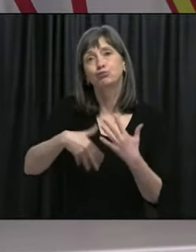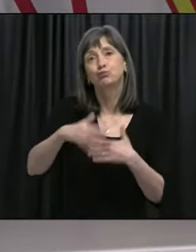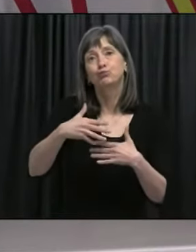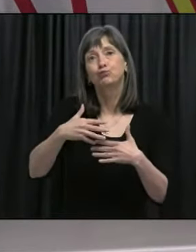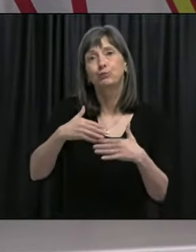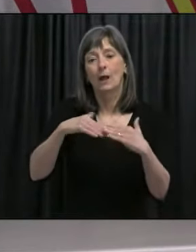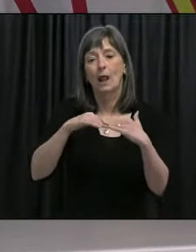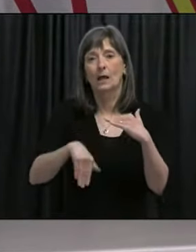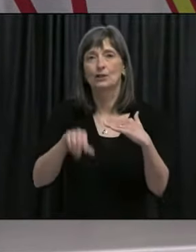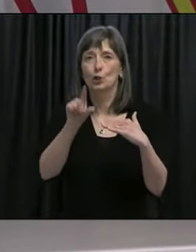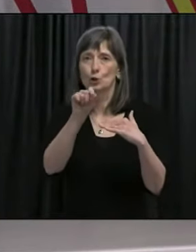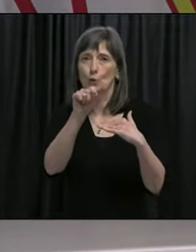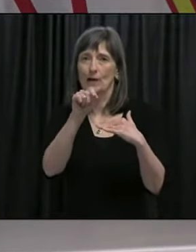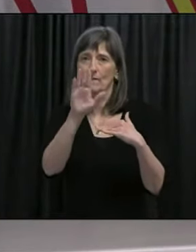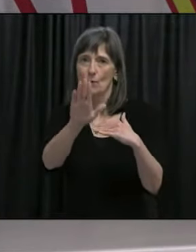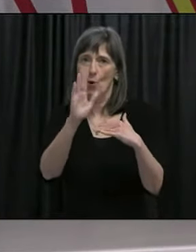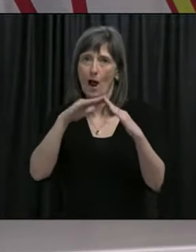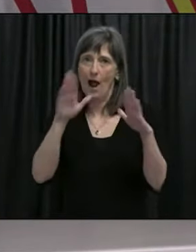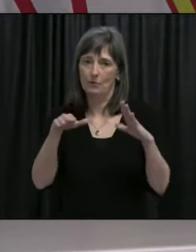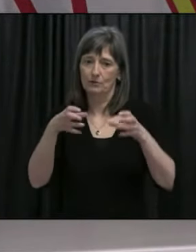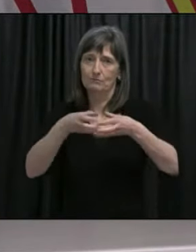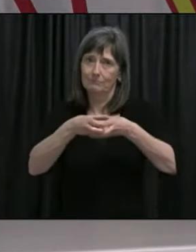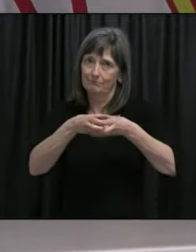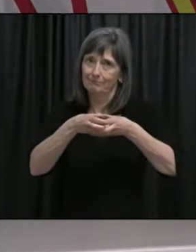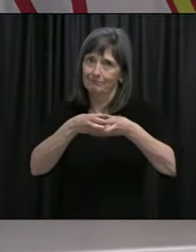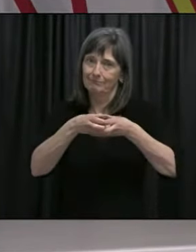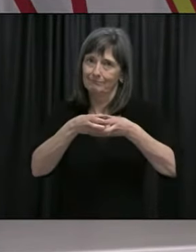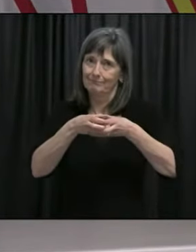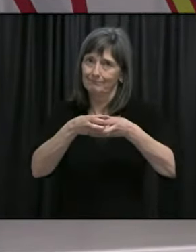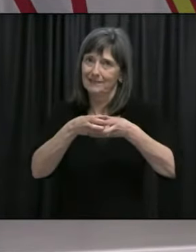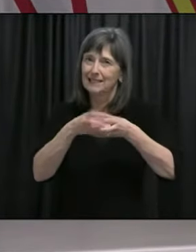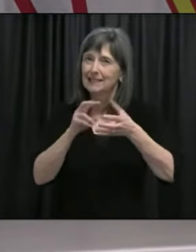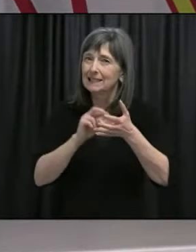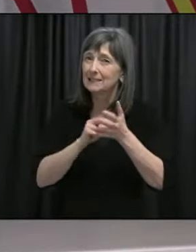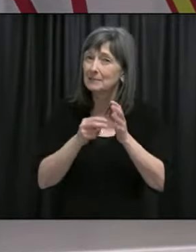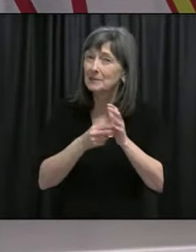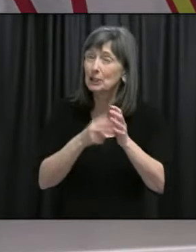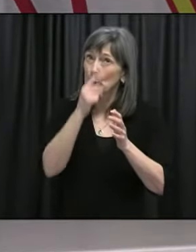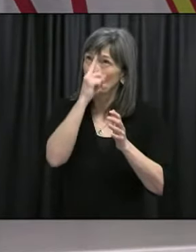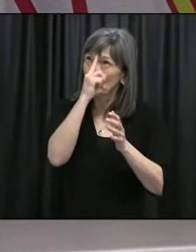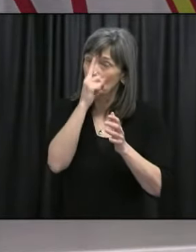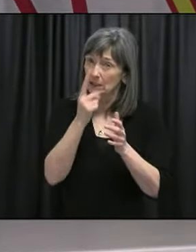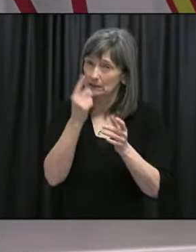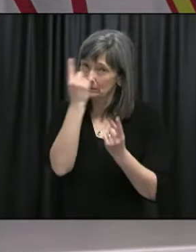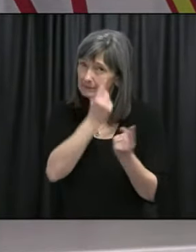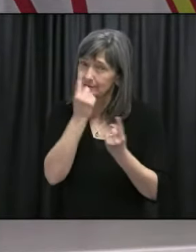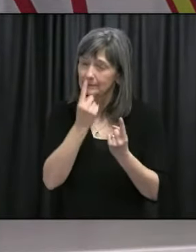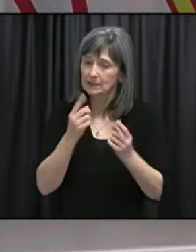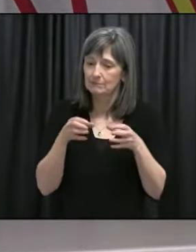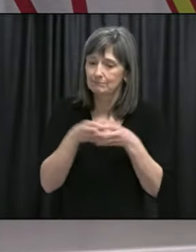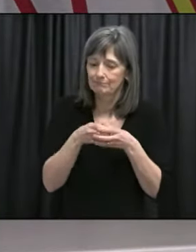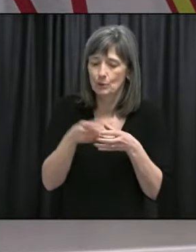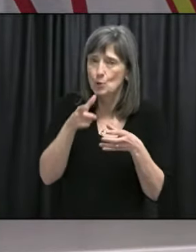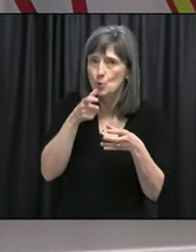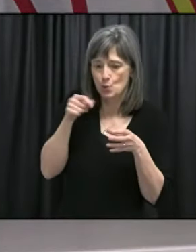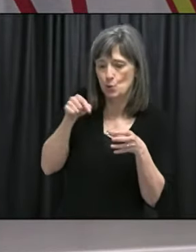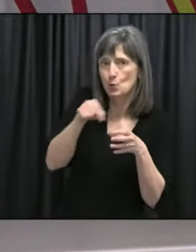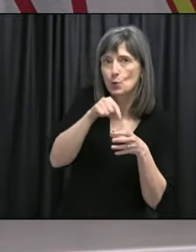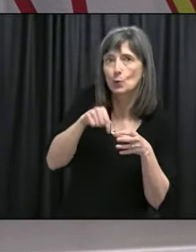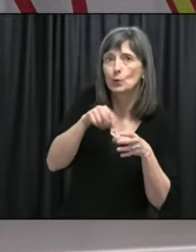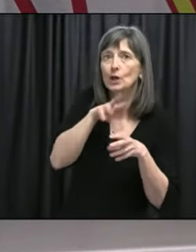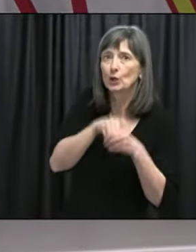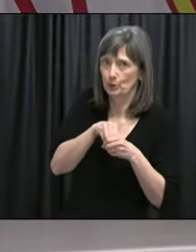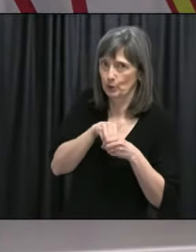study 20. Um, so if people are thinking about informal gatherings, uh, you really need to think closely about that. Um, and, uh,